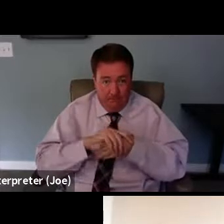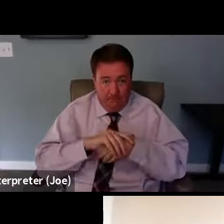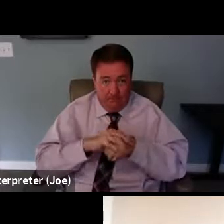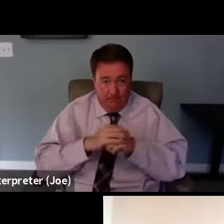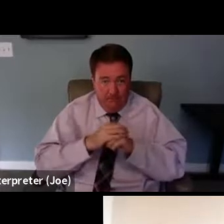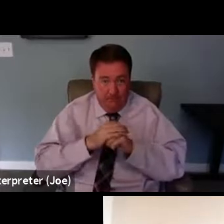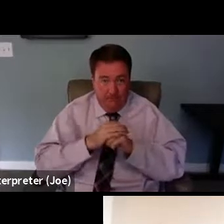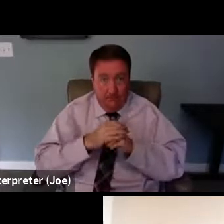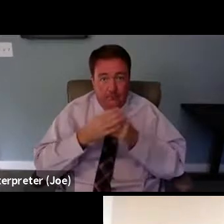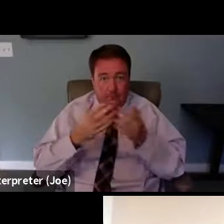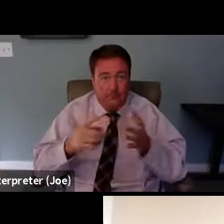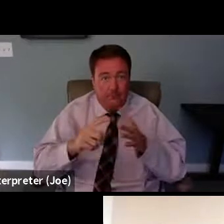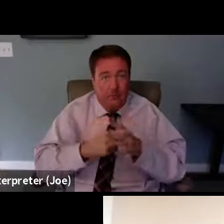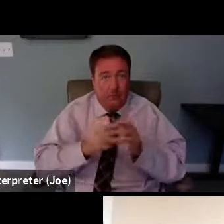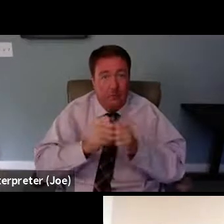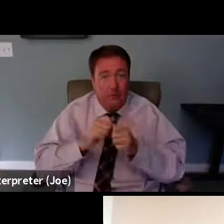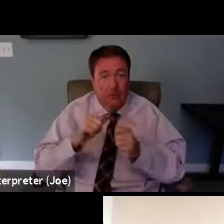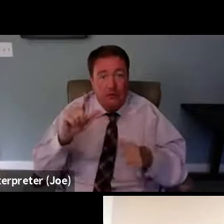Why don't we start with Linda.